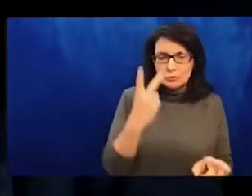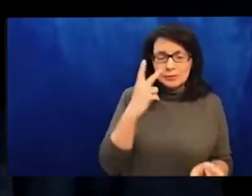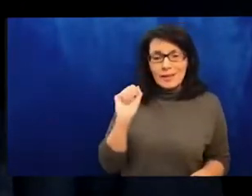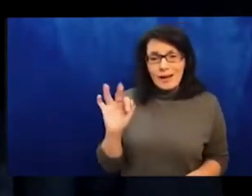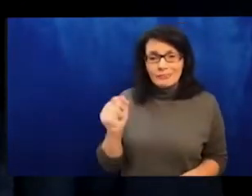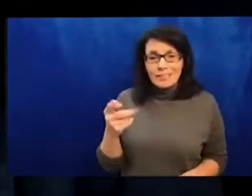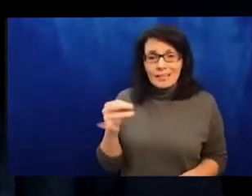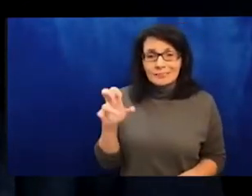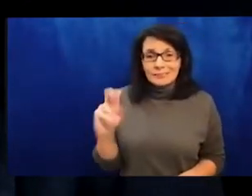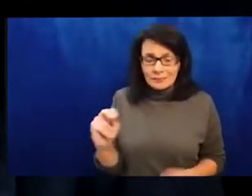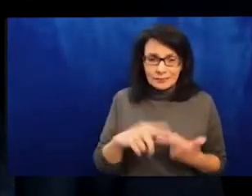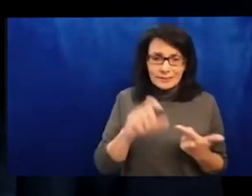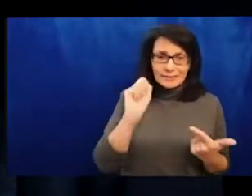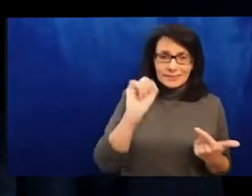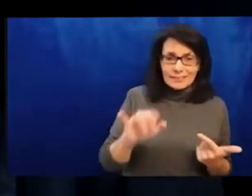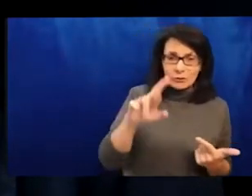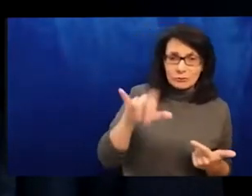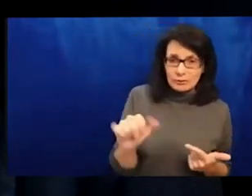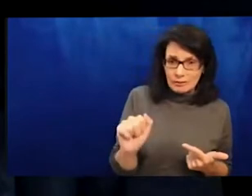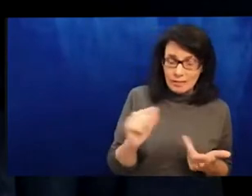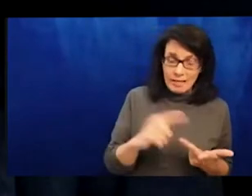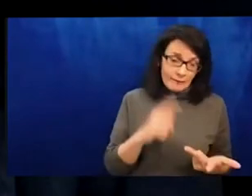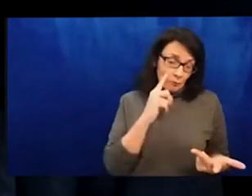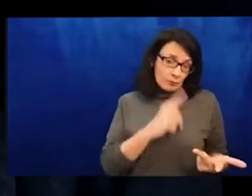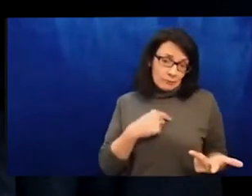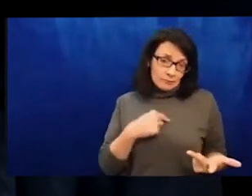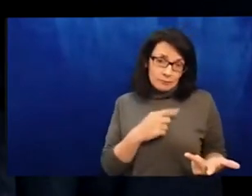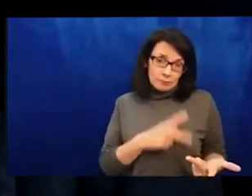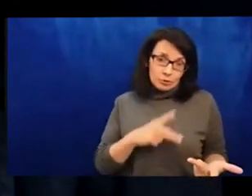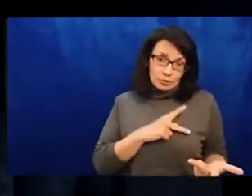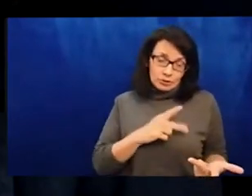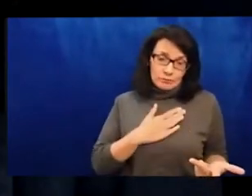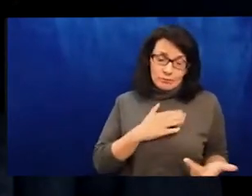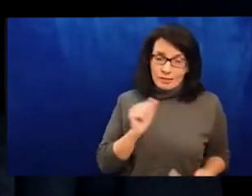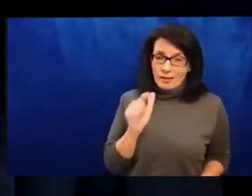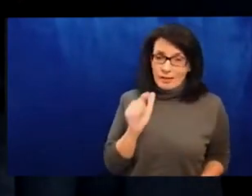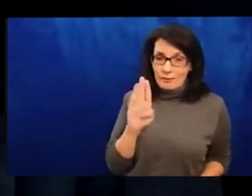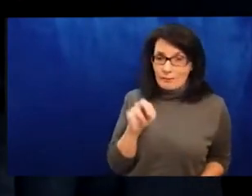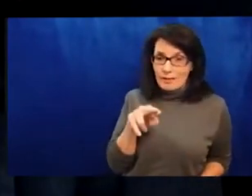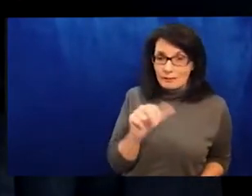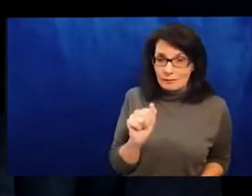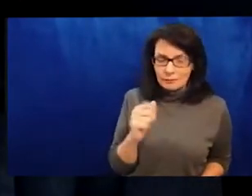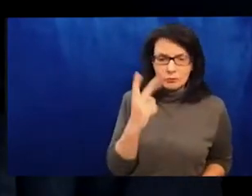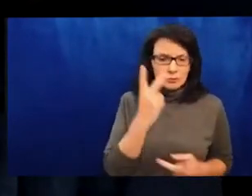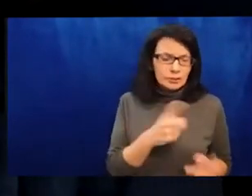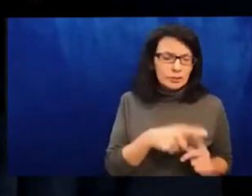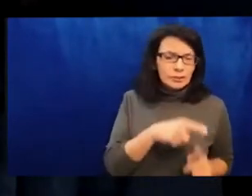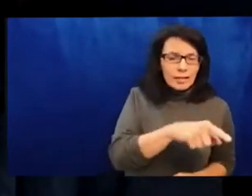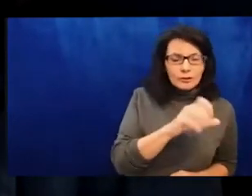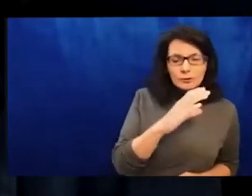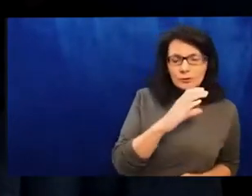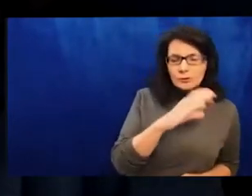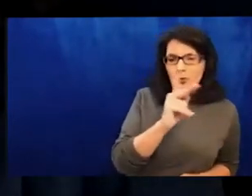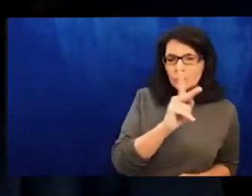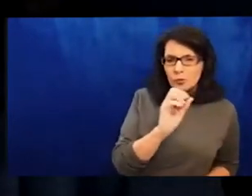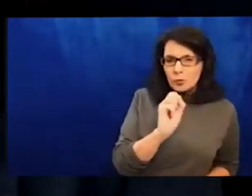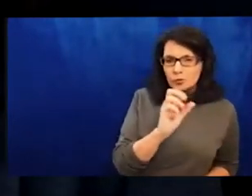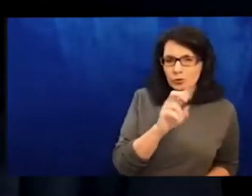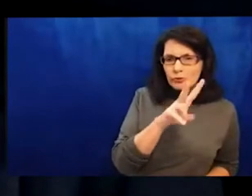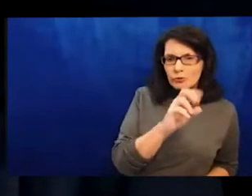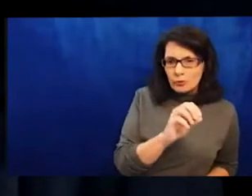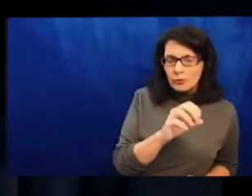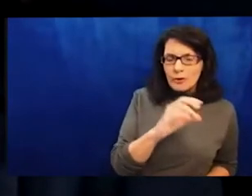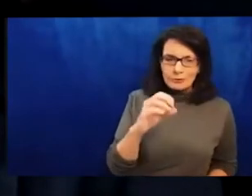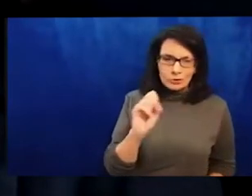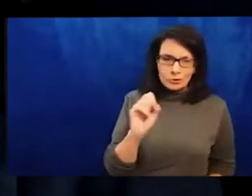the war rages in Ukraine and the impact of Russian imperial aggression and power is felt in other parts of the world, it already has, prior to and